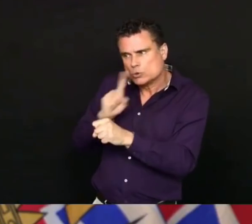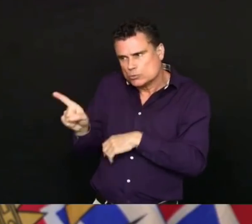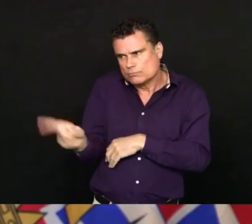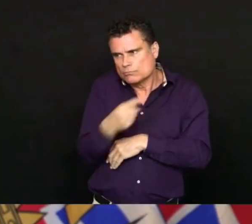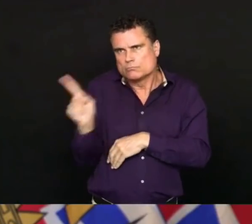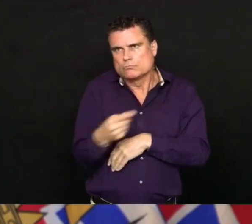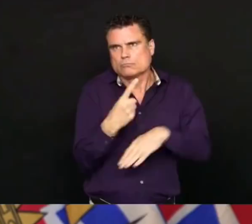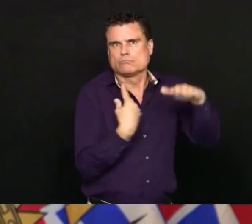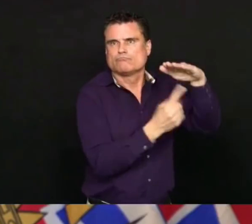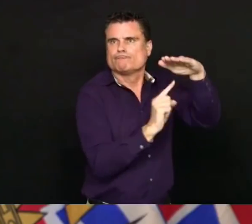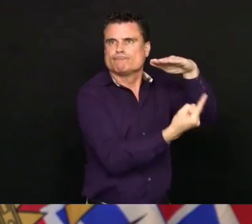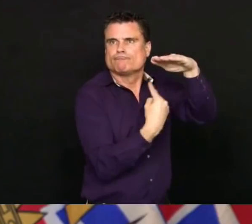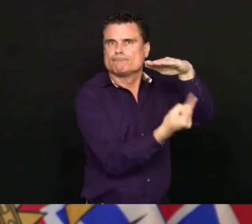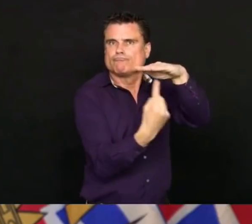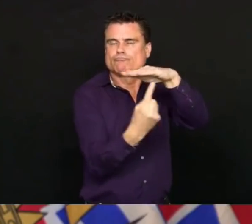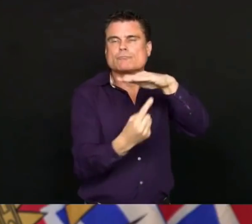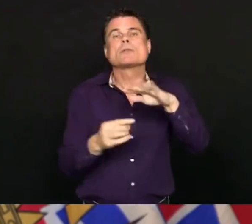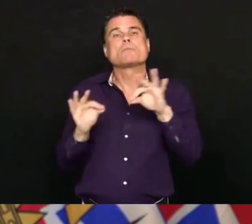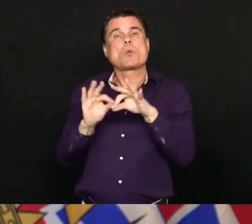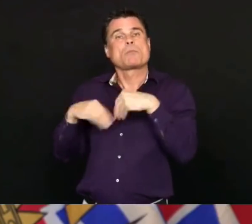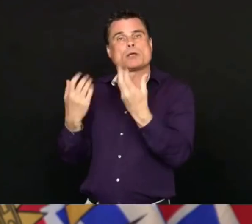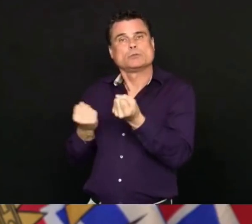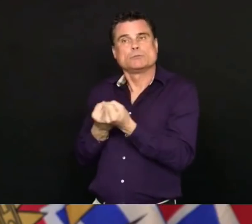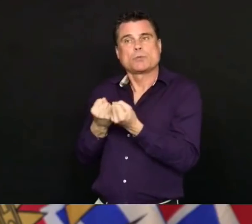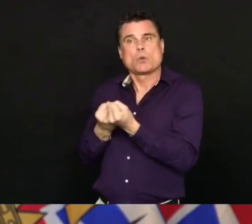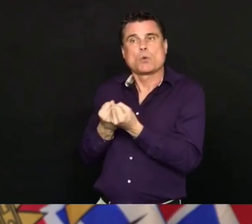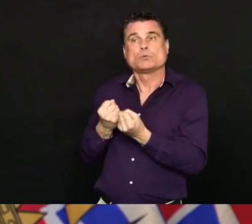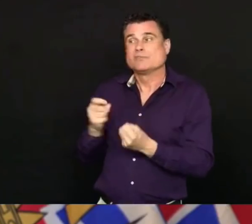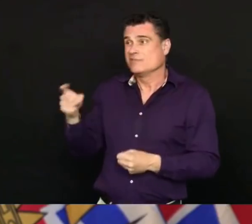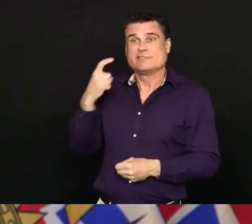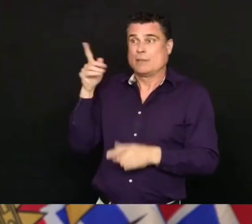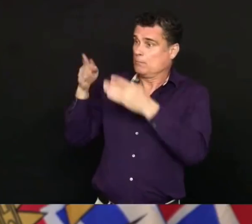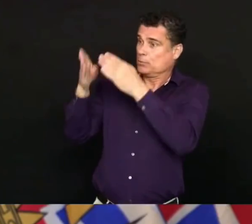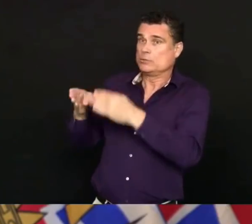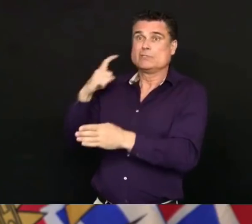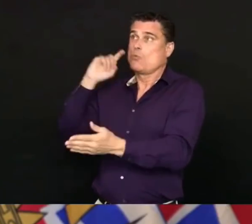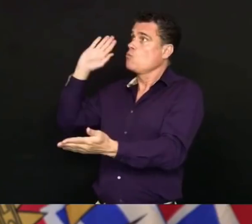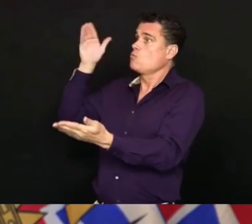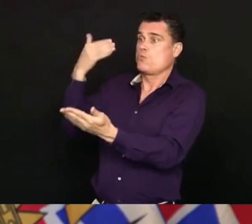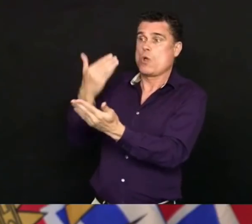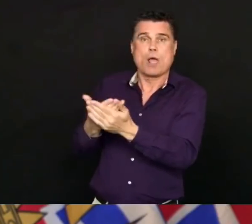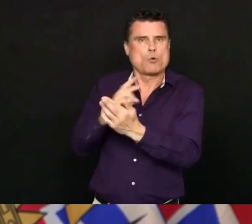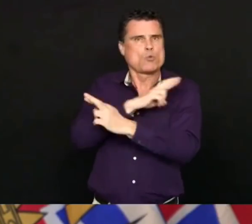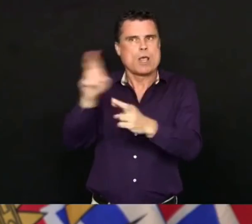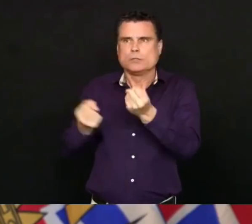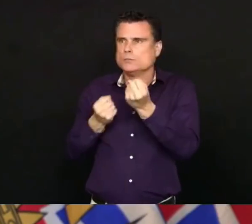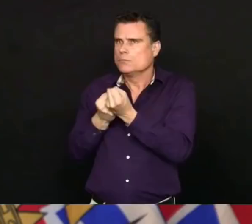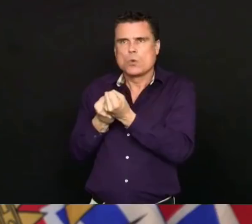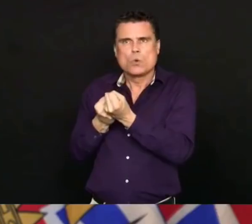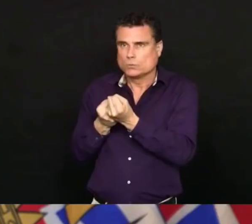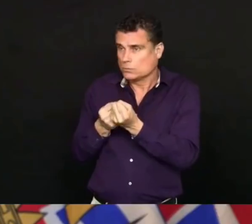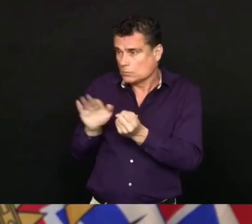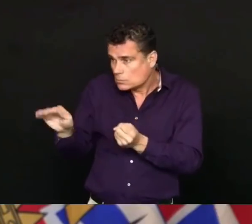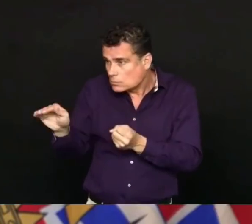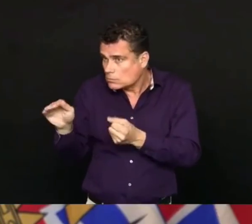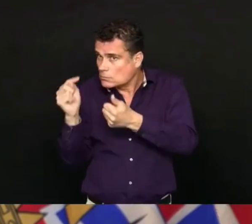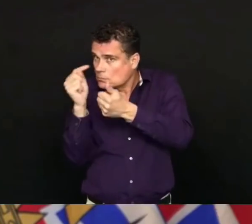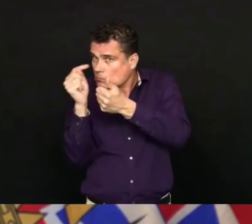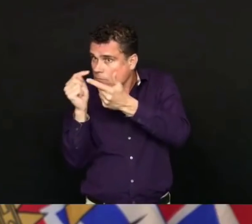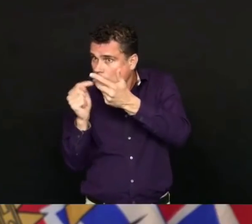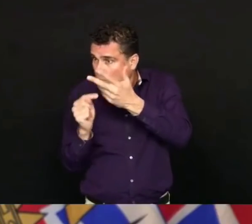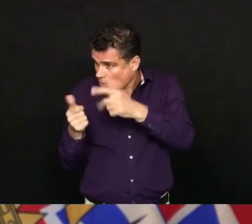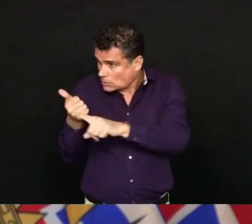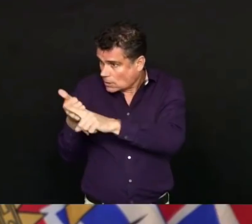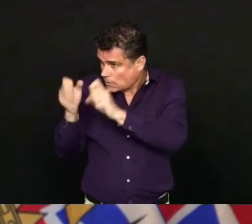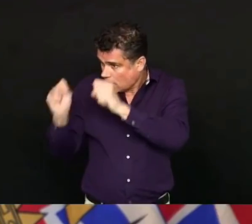Columbians who are returning to self-isolate effectively to make sure that they have what they need so that we can support them and they join